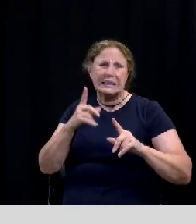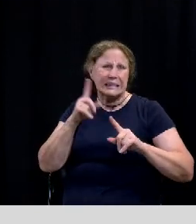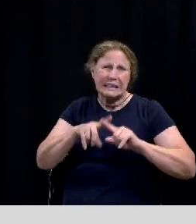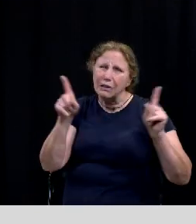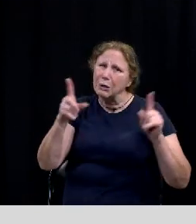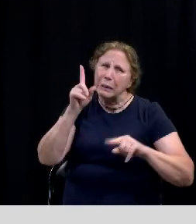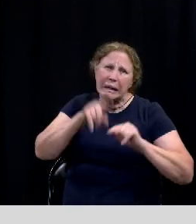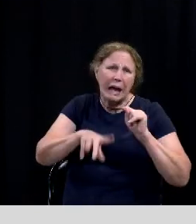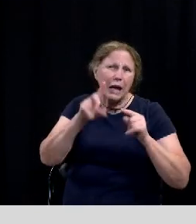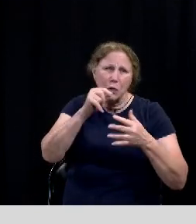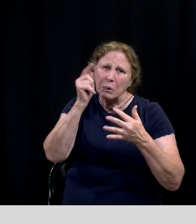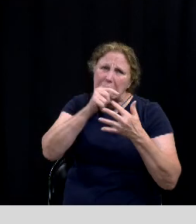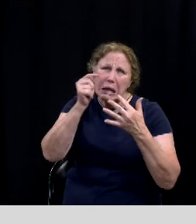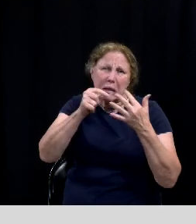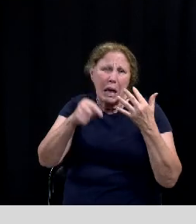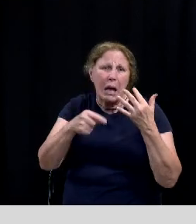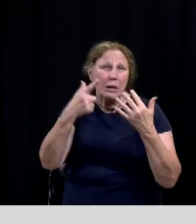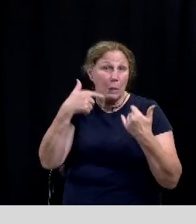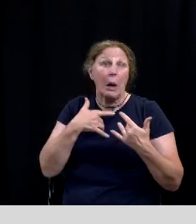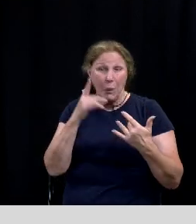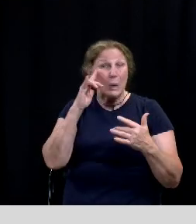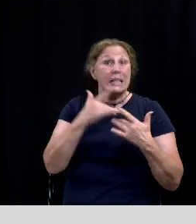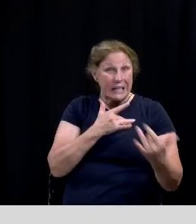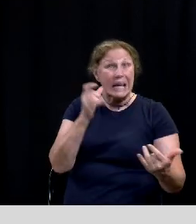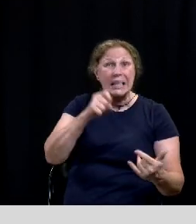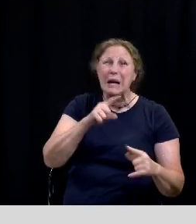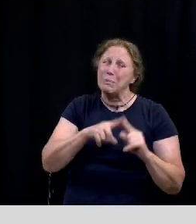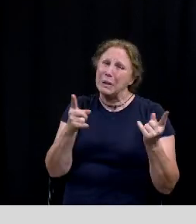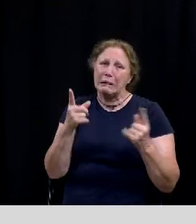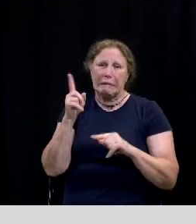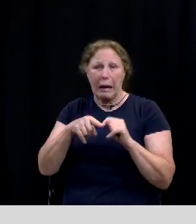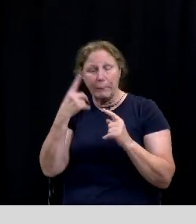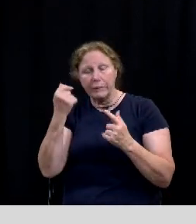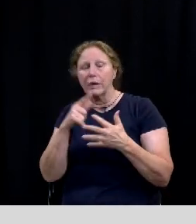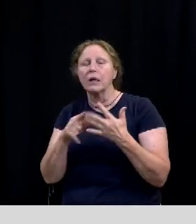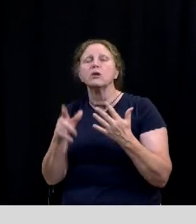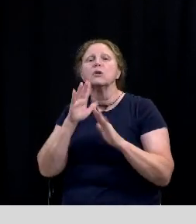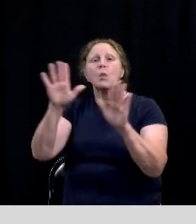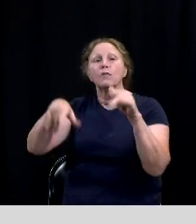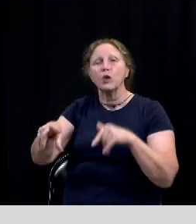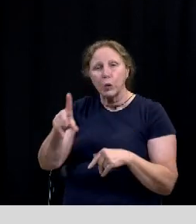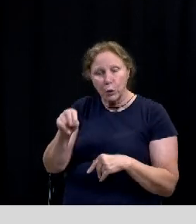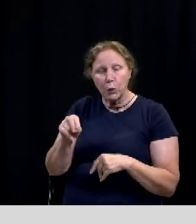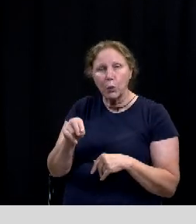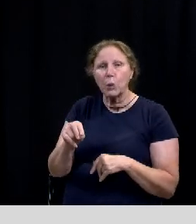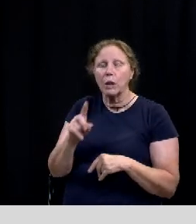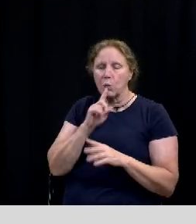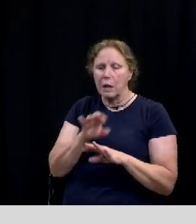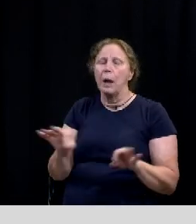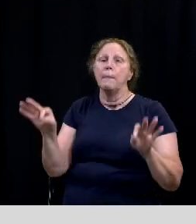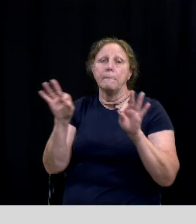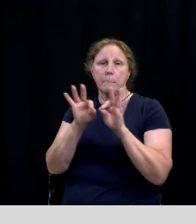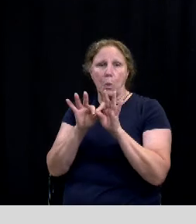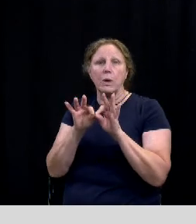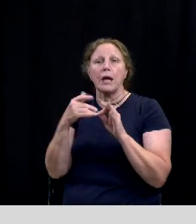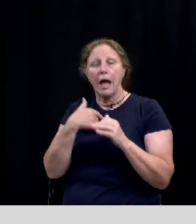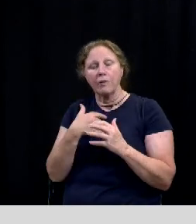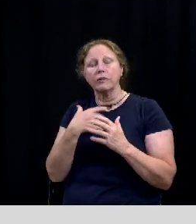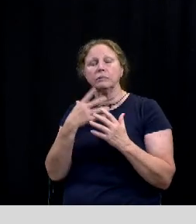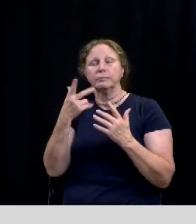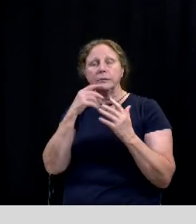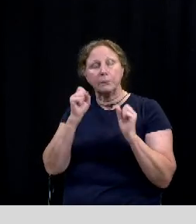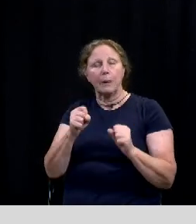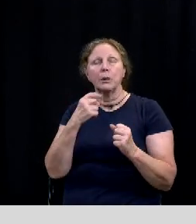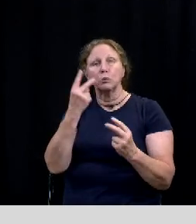we're not doing this thing that we normally do i think it's incredible uh what you guys are doing and really vital to still allow the opportunity to create memories